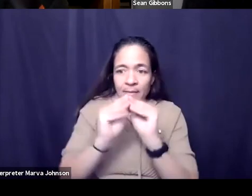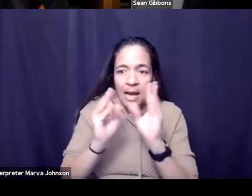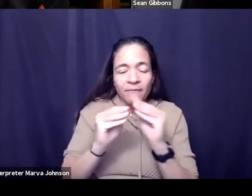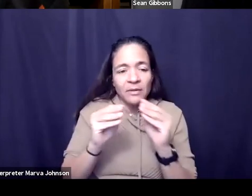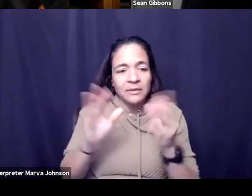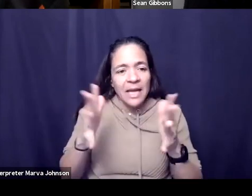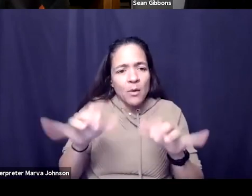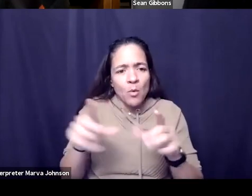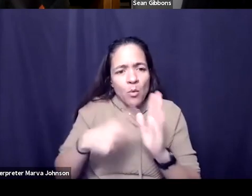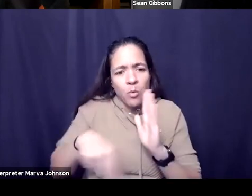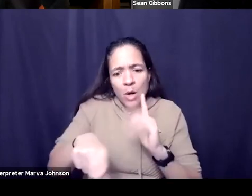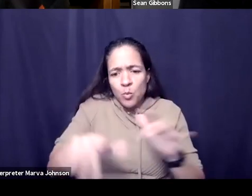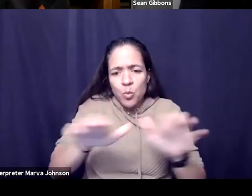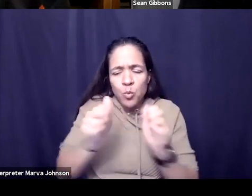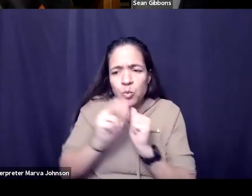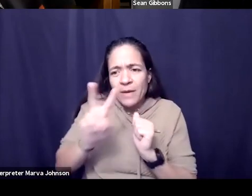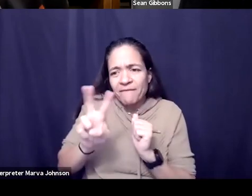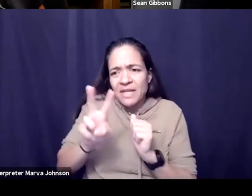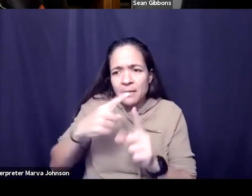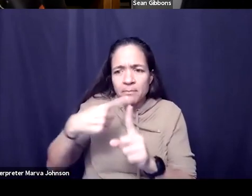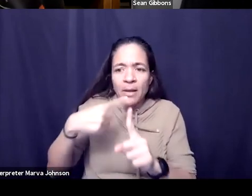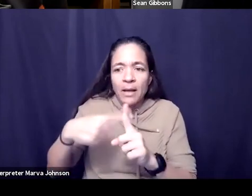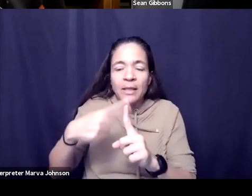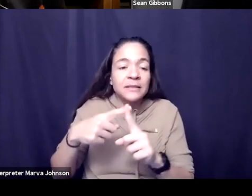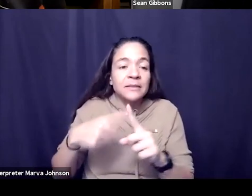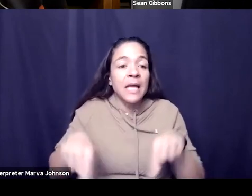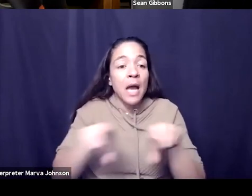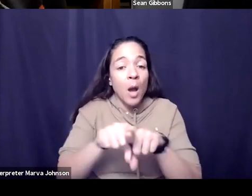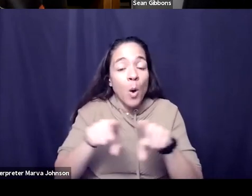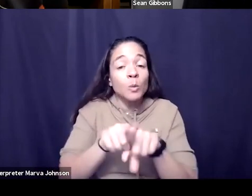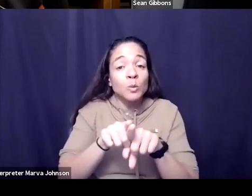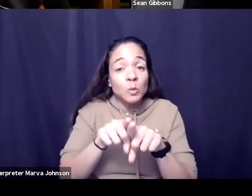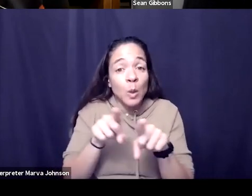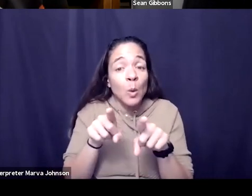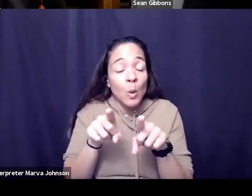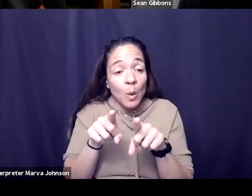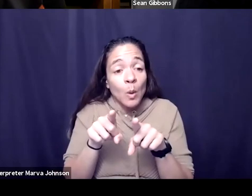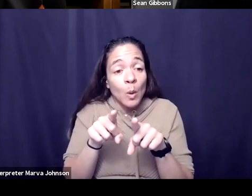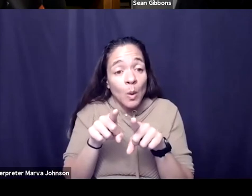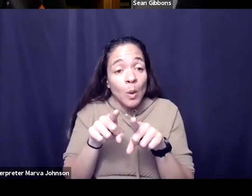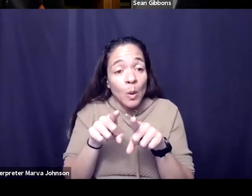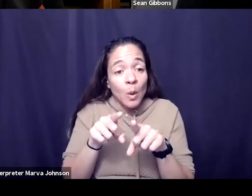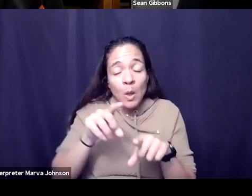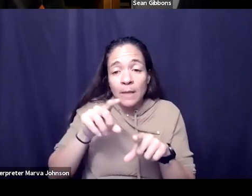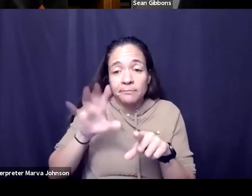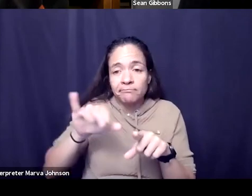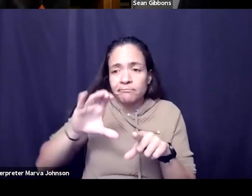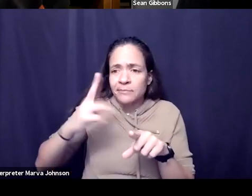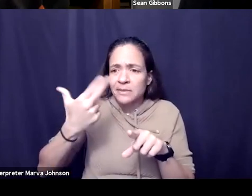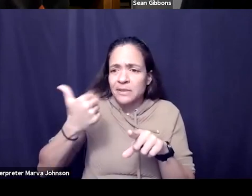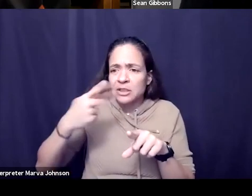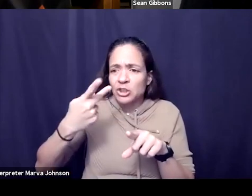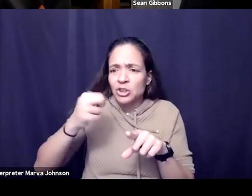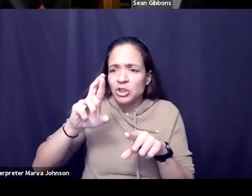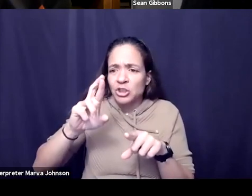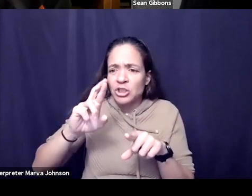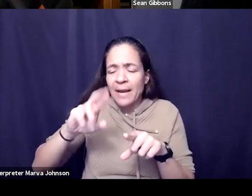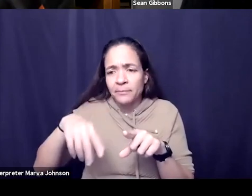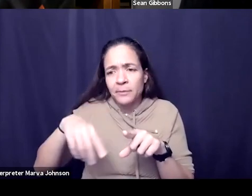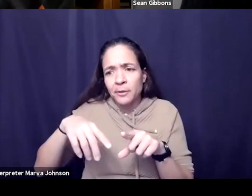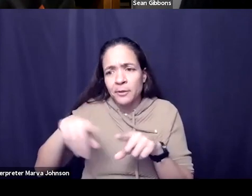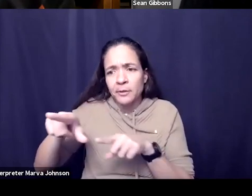v plus as well as building out this chapter-based organization called creative mornings which hosts